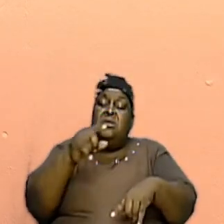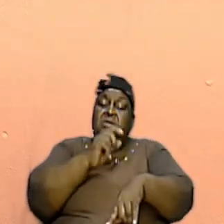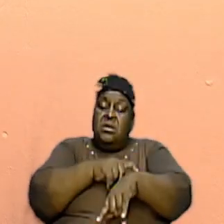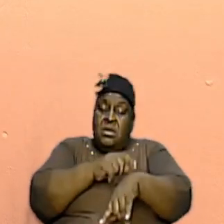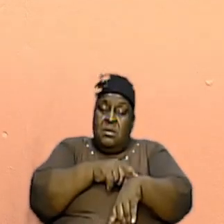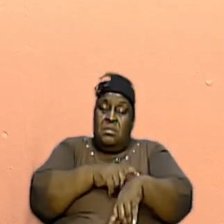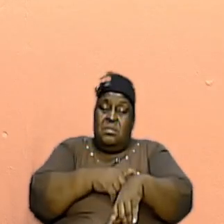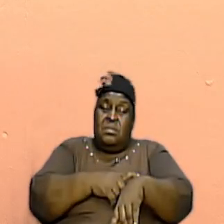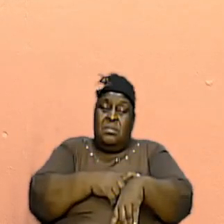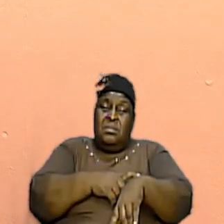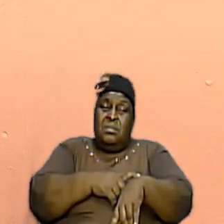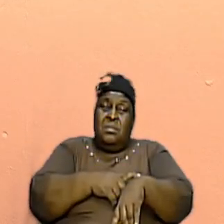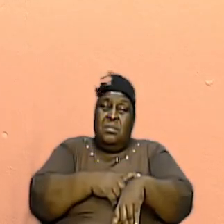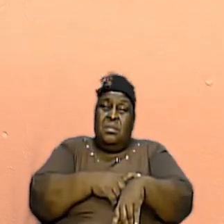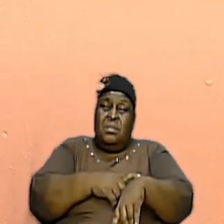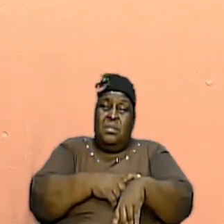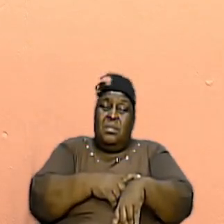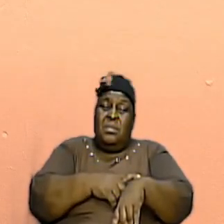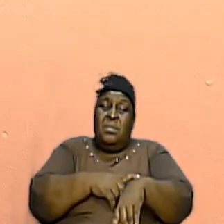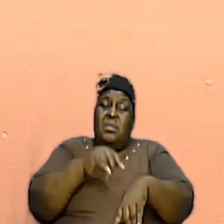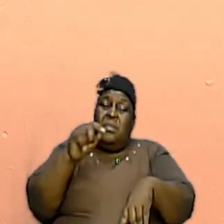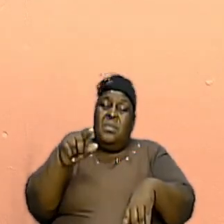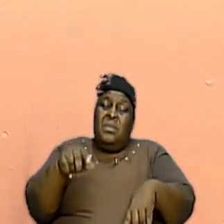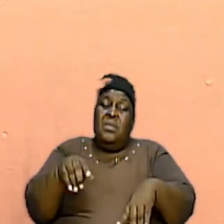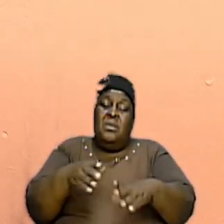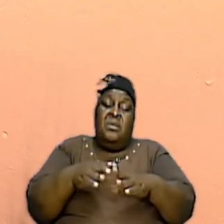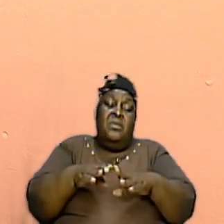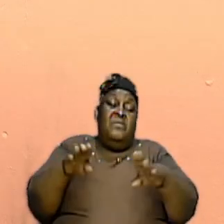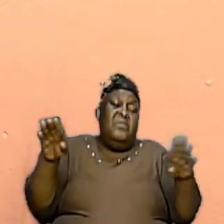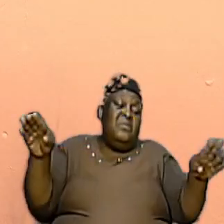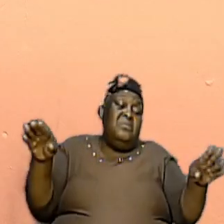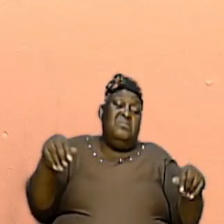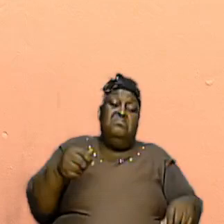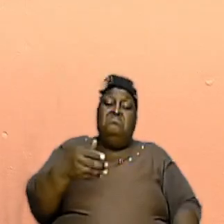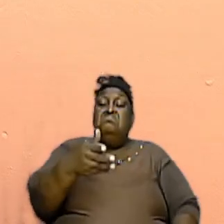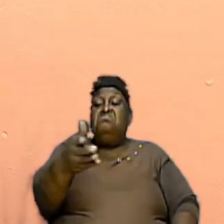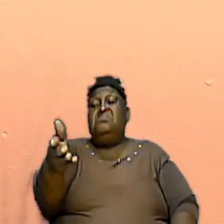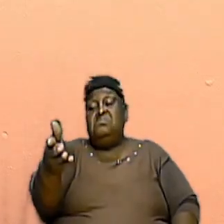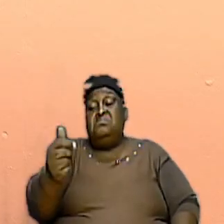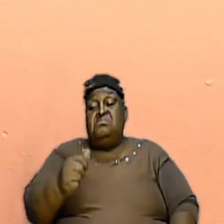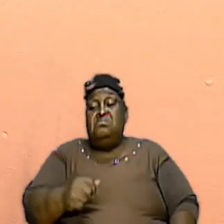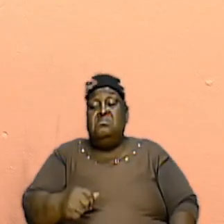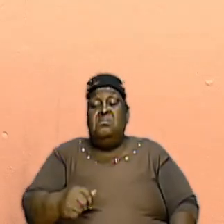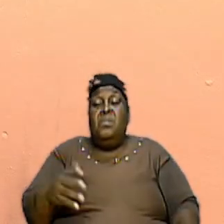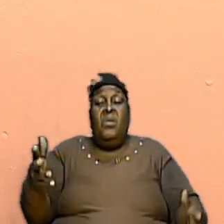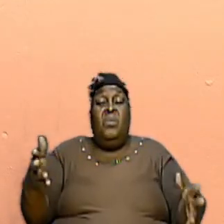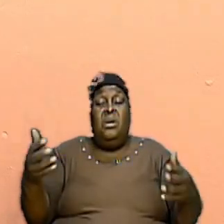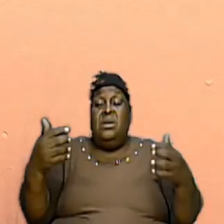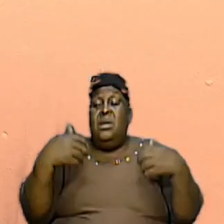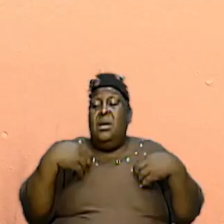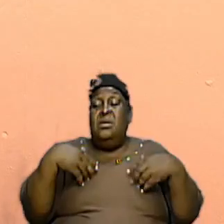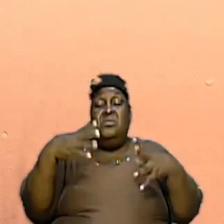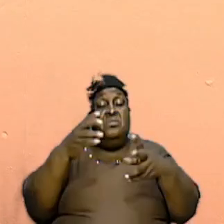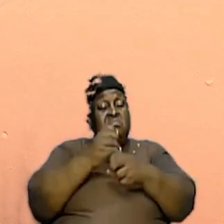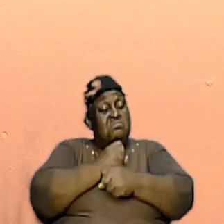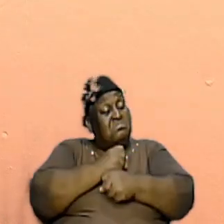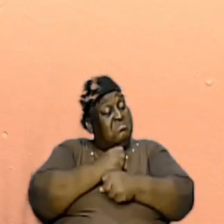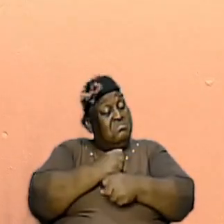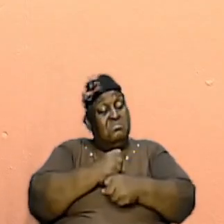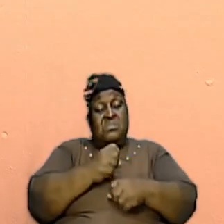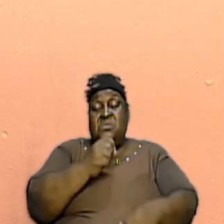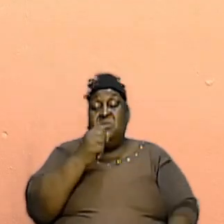of time. That was what was available to them. And what they had, they took it seriously.